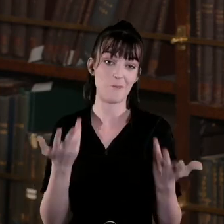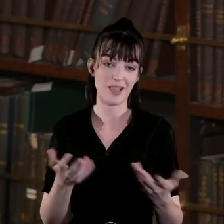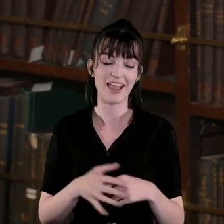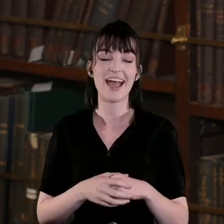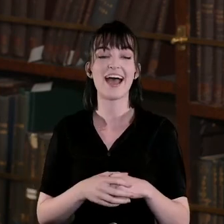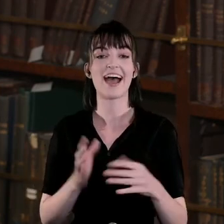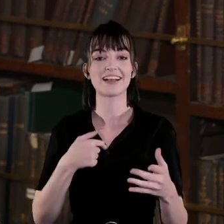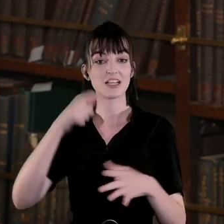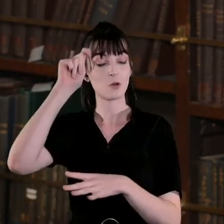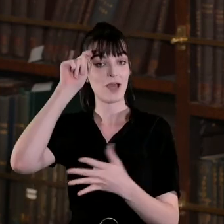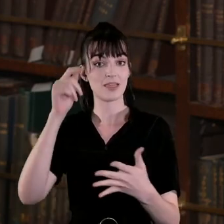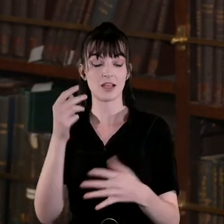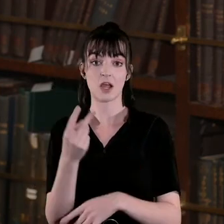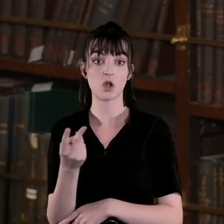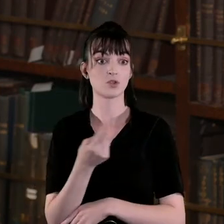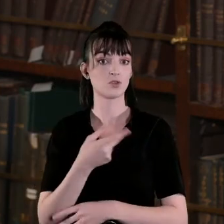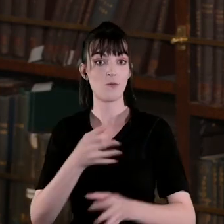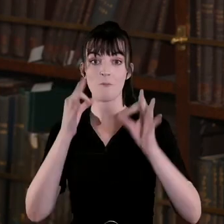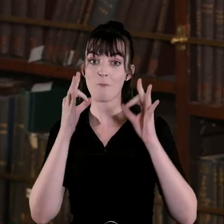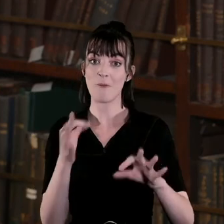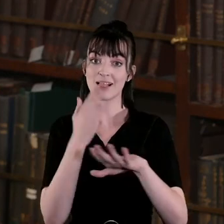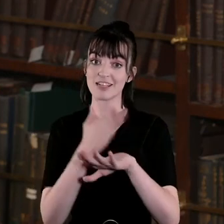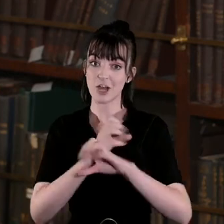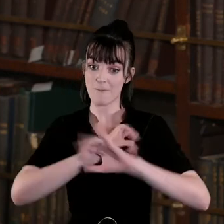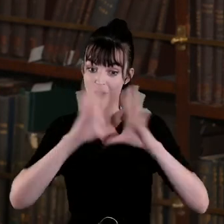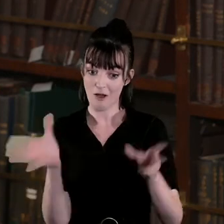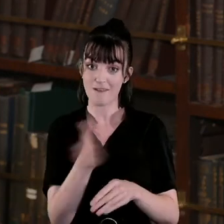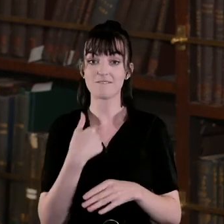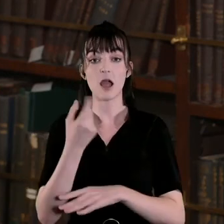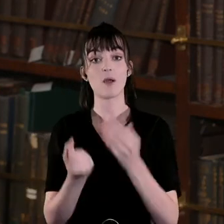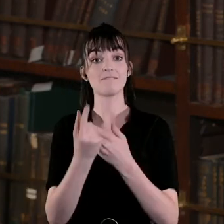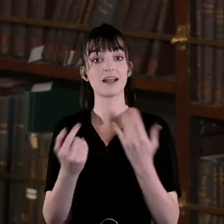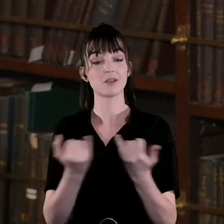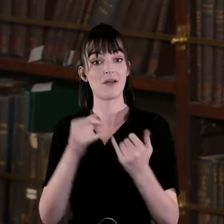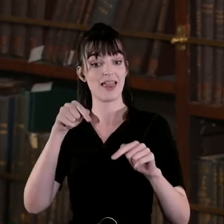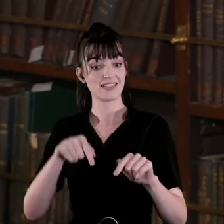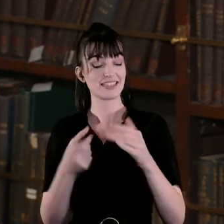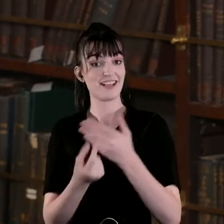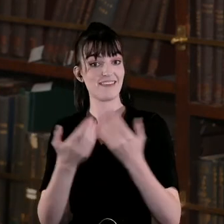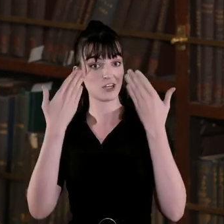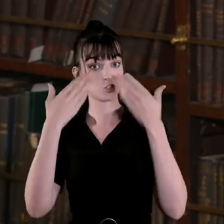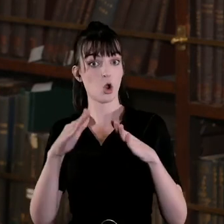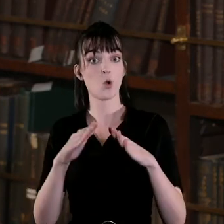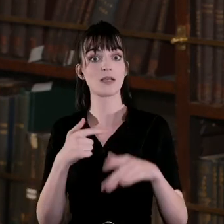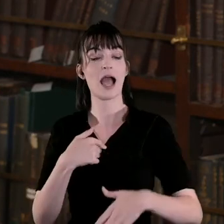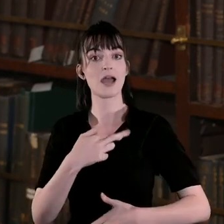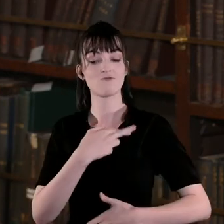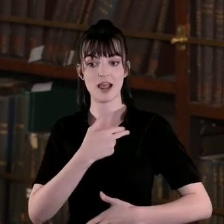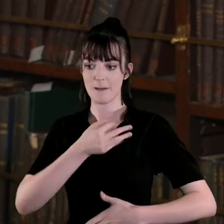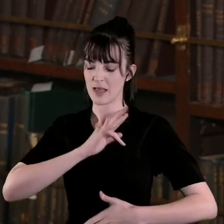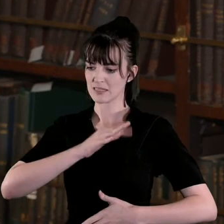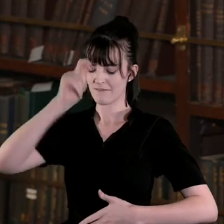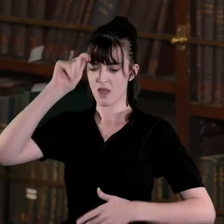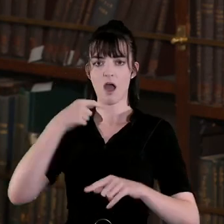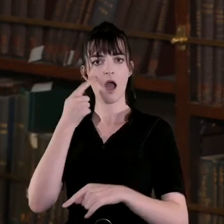they do such a wonderful job at all of these events and I think what an event like this shows is I really thought when I saw